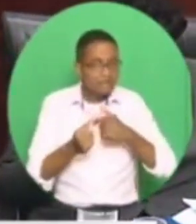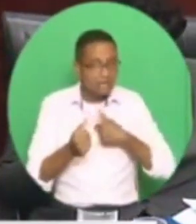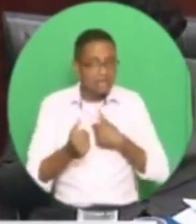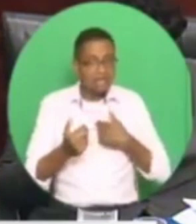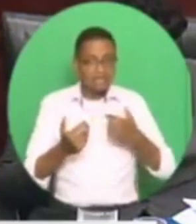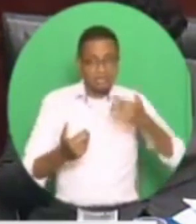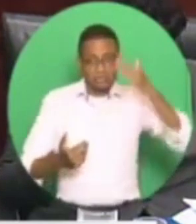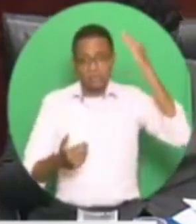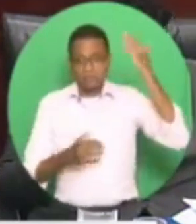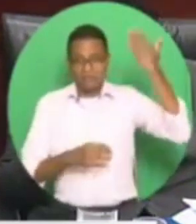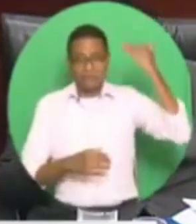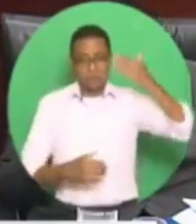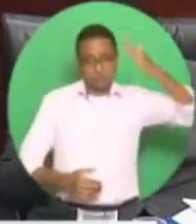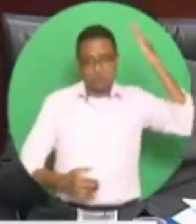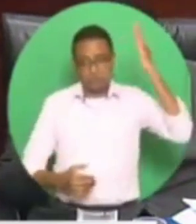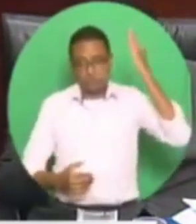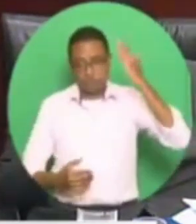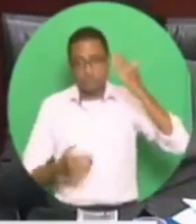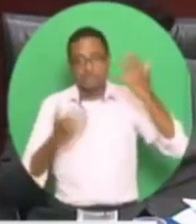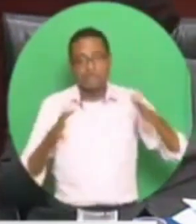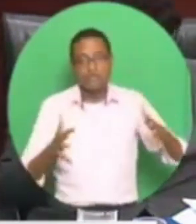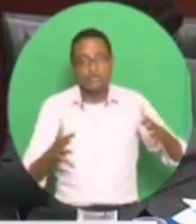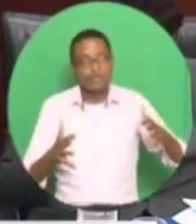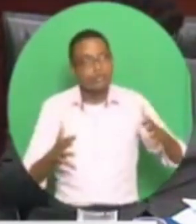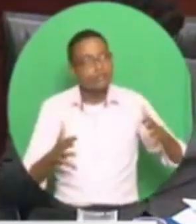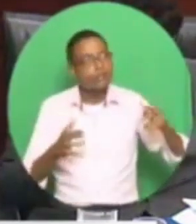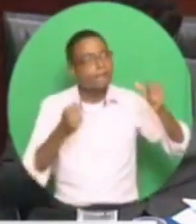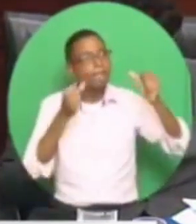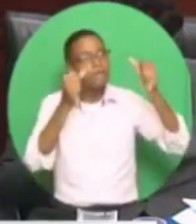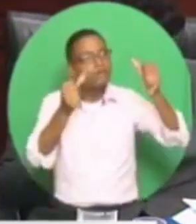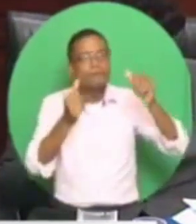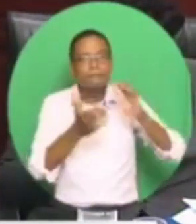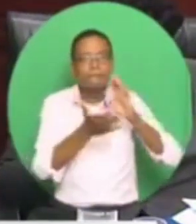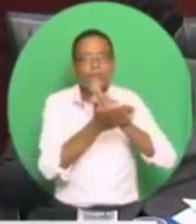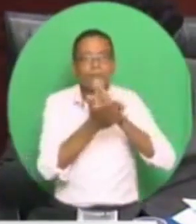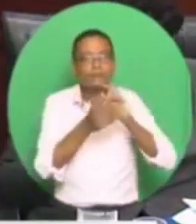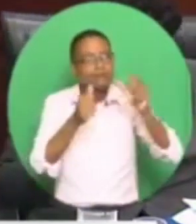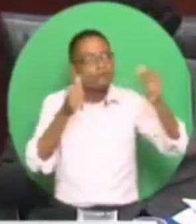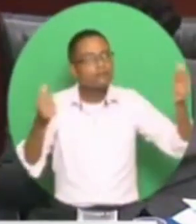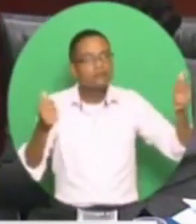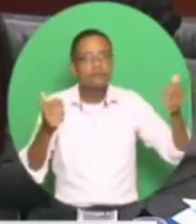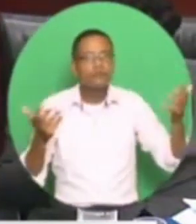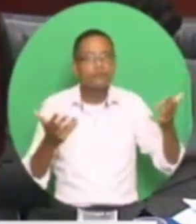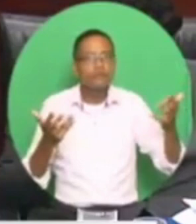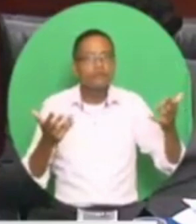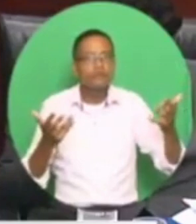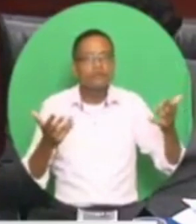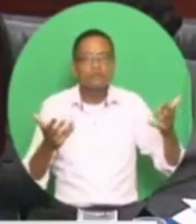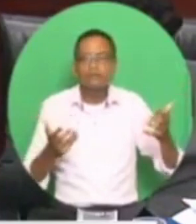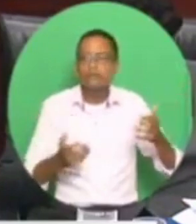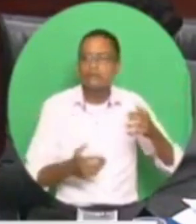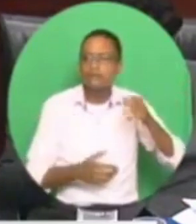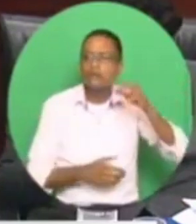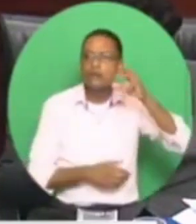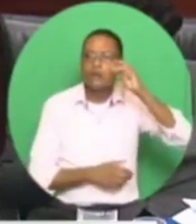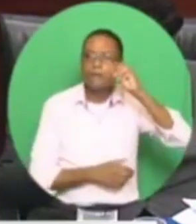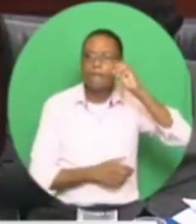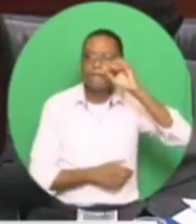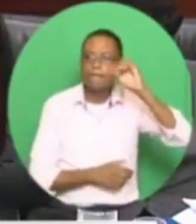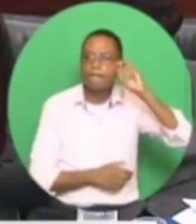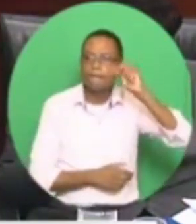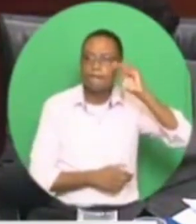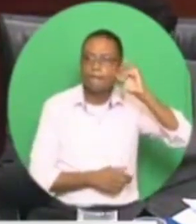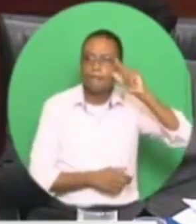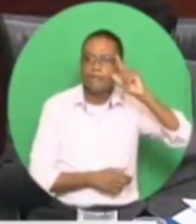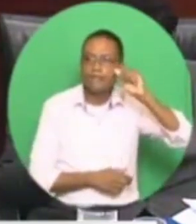on that occasion, headlines the next day read like these. Rudall Munilal raised allegations in parliament,